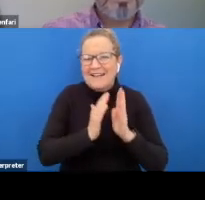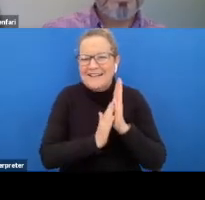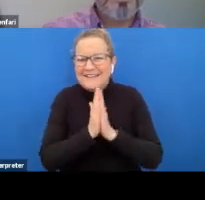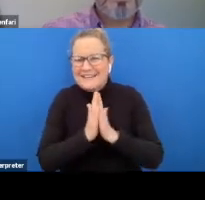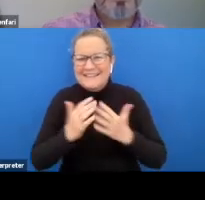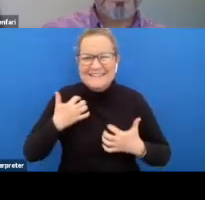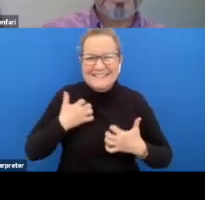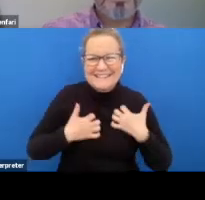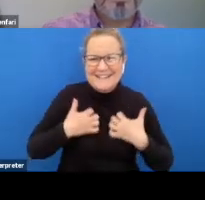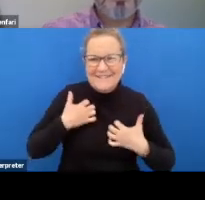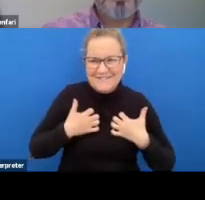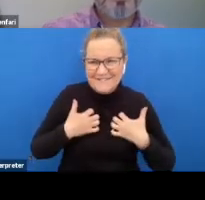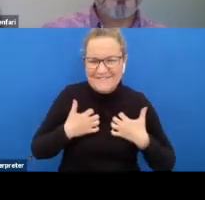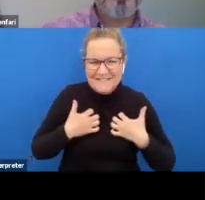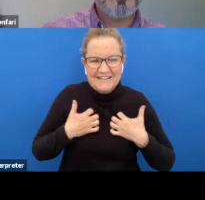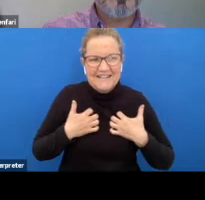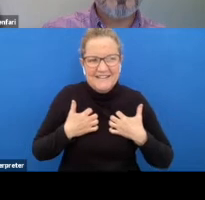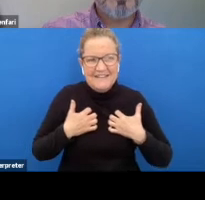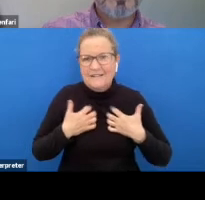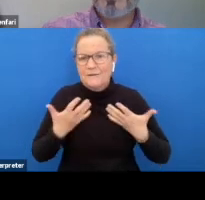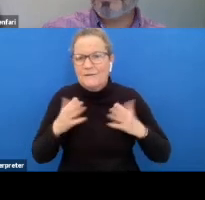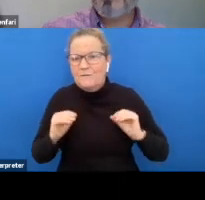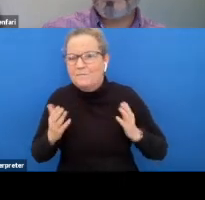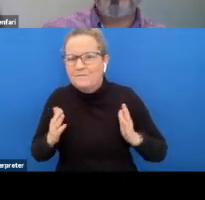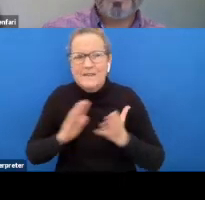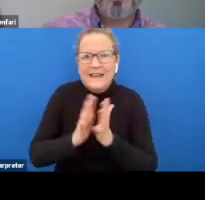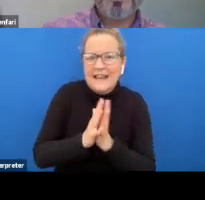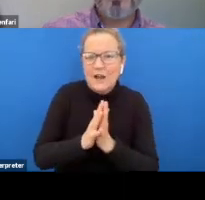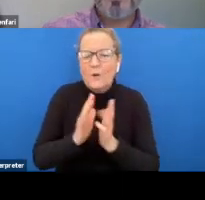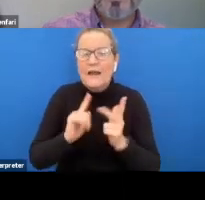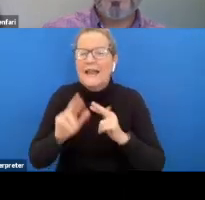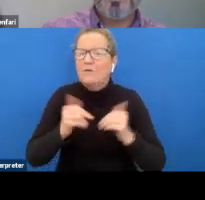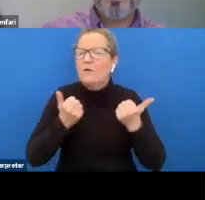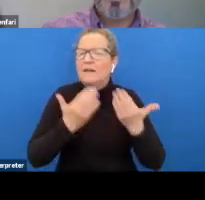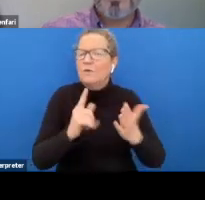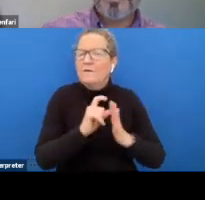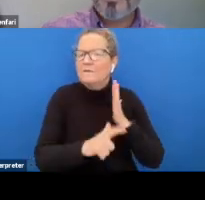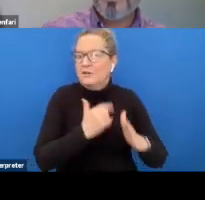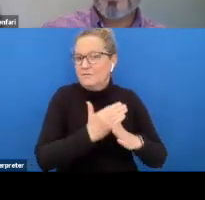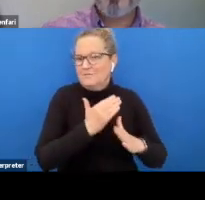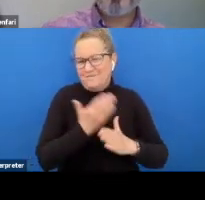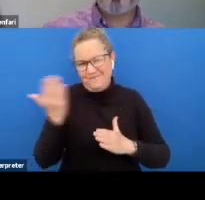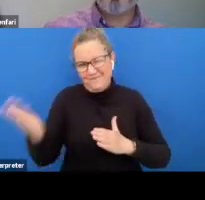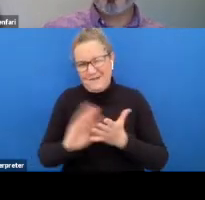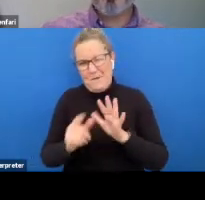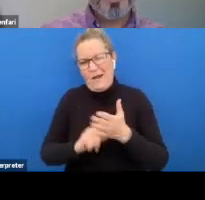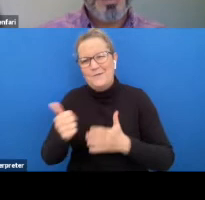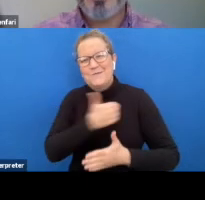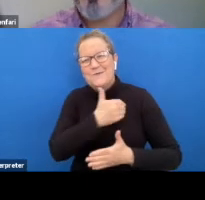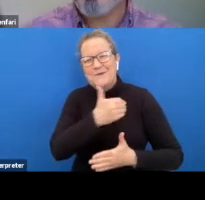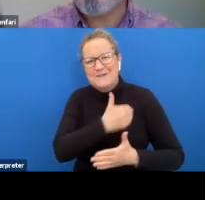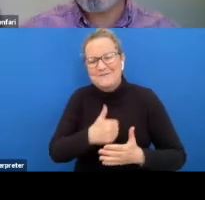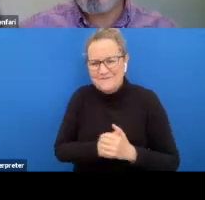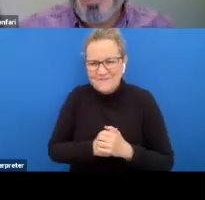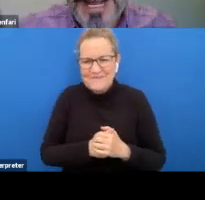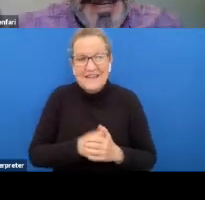can um gain incentives from employing people with disability so it's over to you michael good morning morning phil and